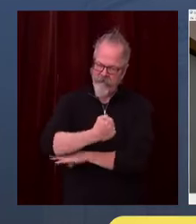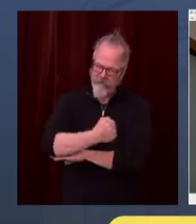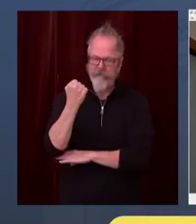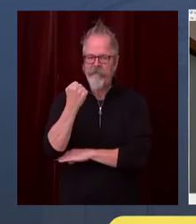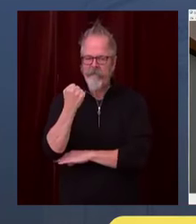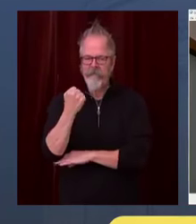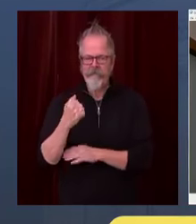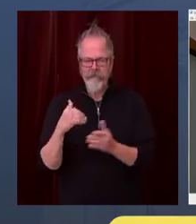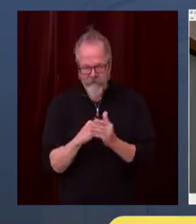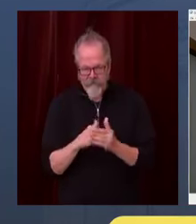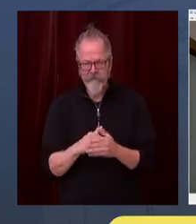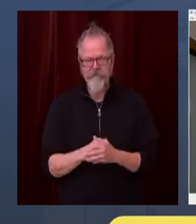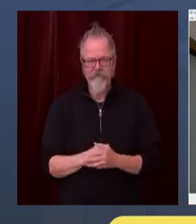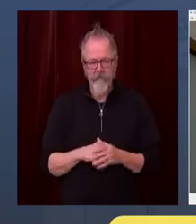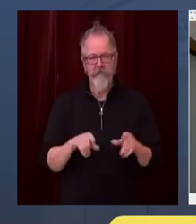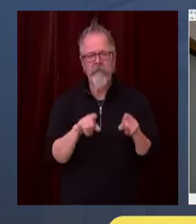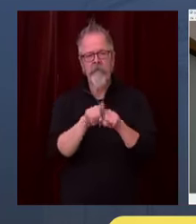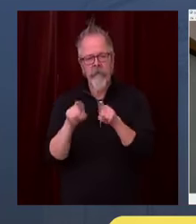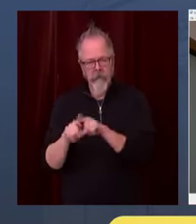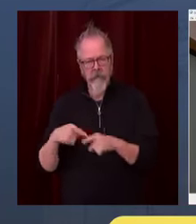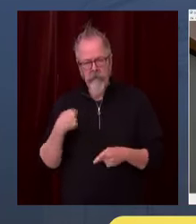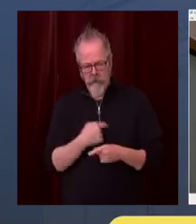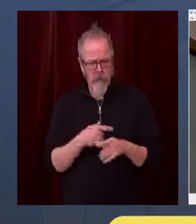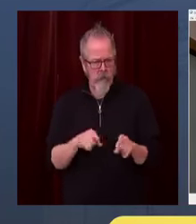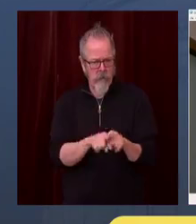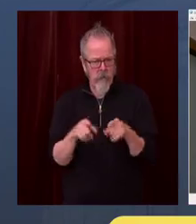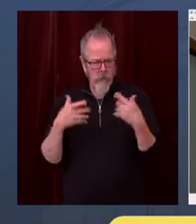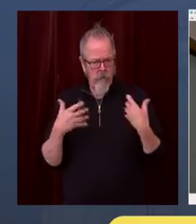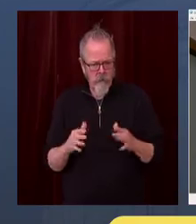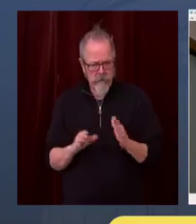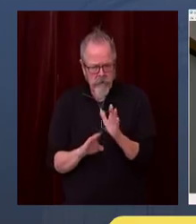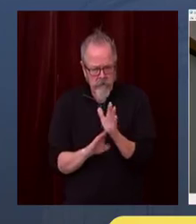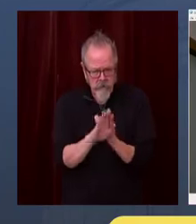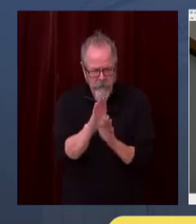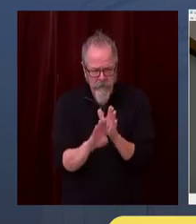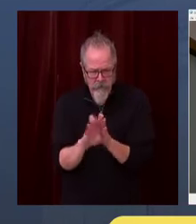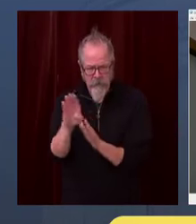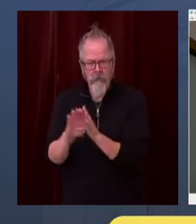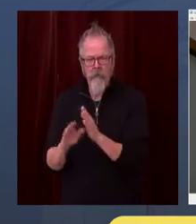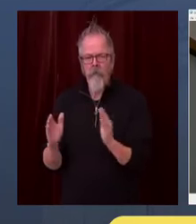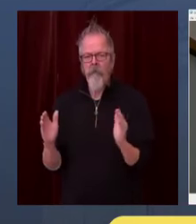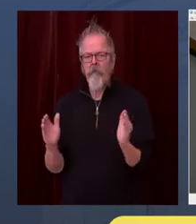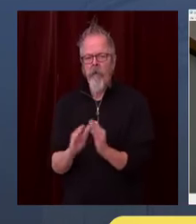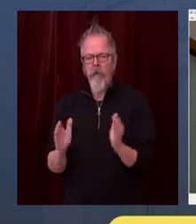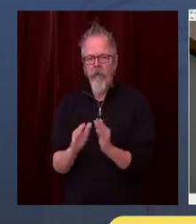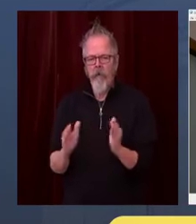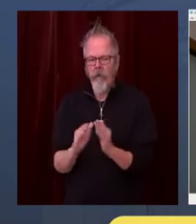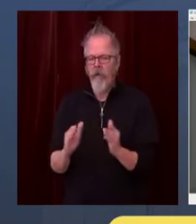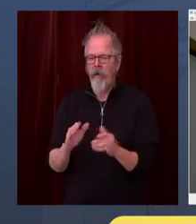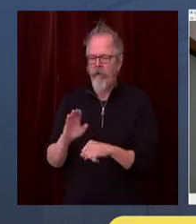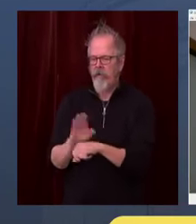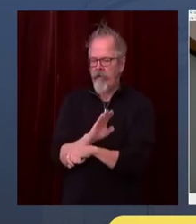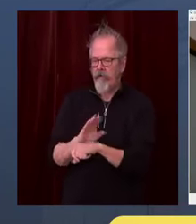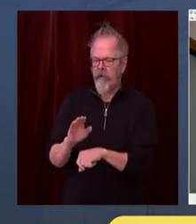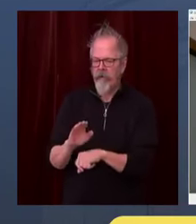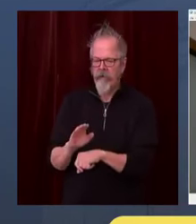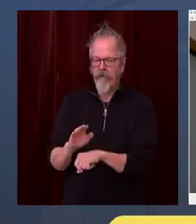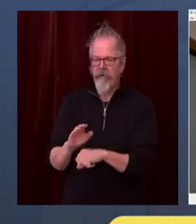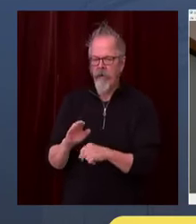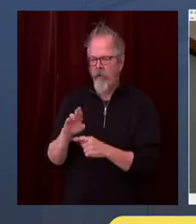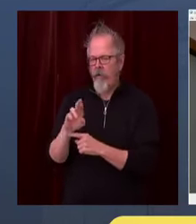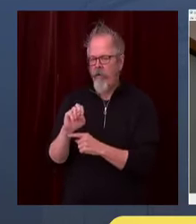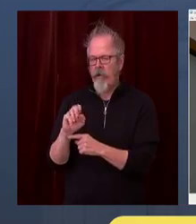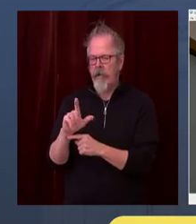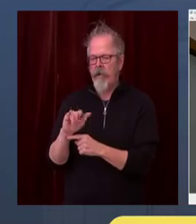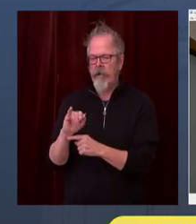more flexibility for outdoor dining, and other measures to help people through the holidays and the rest of the year. We have